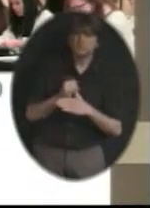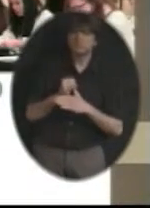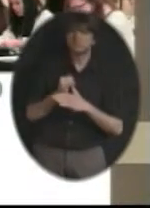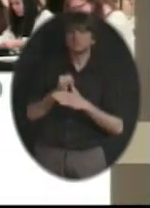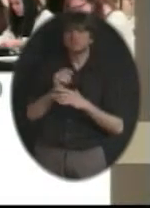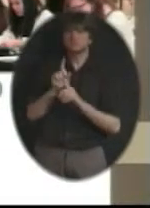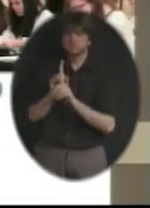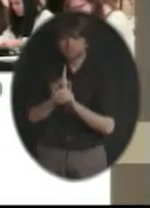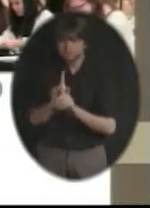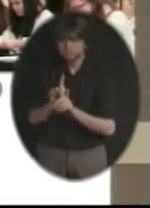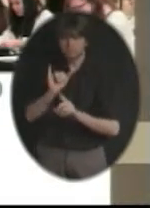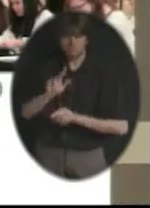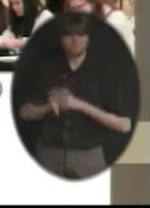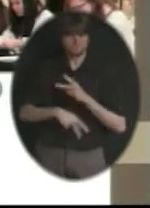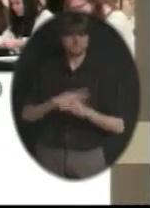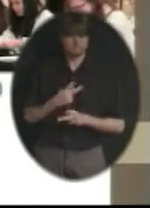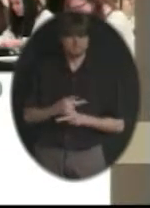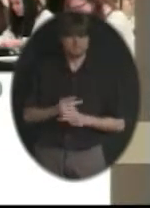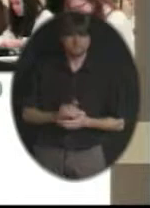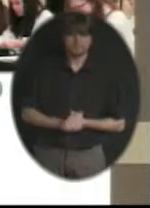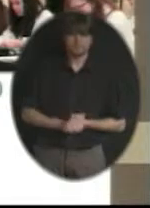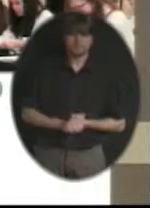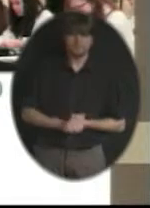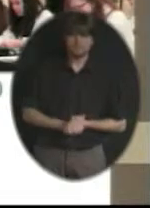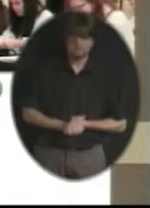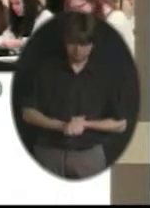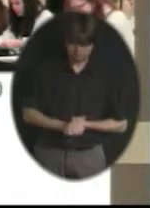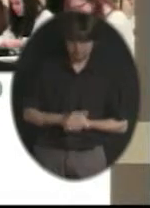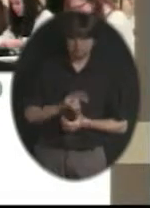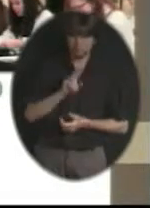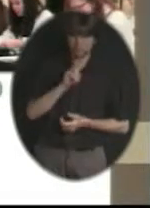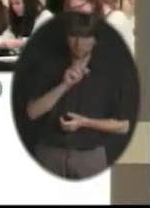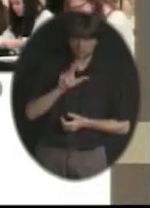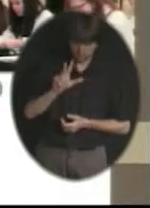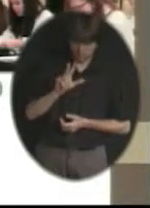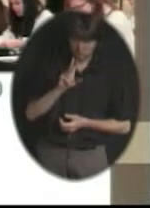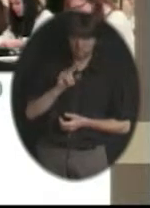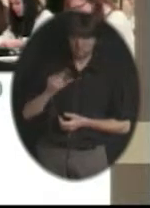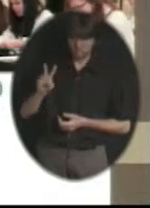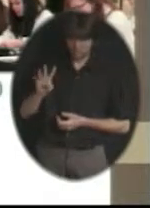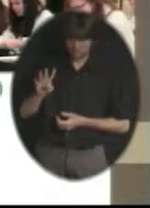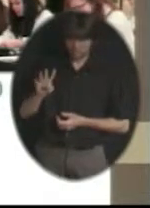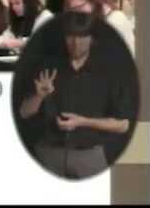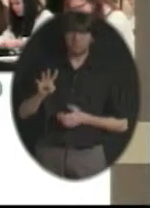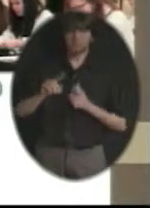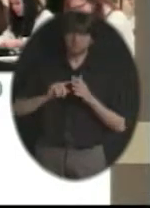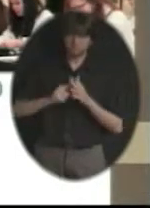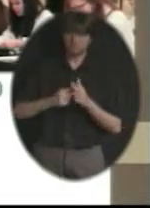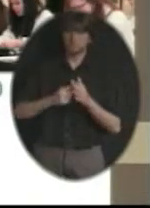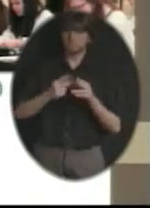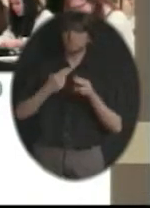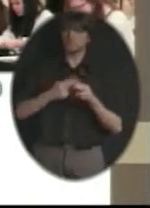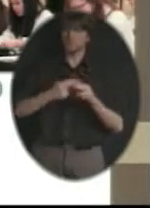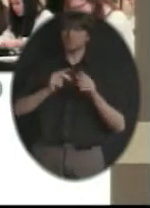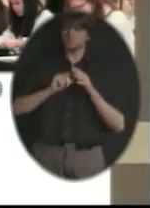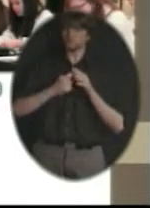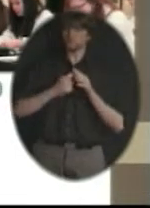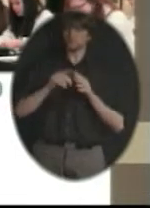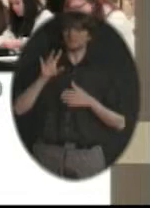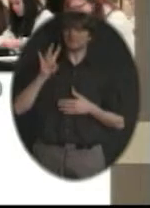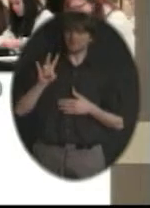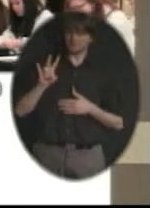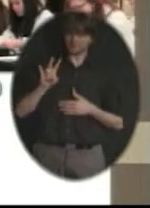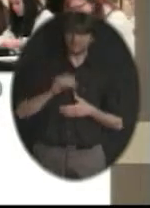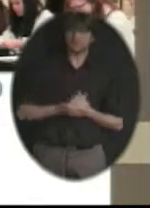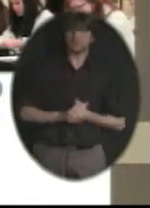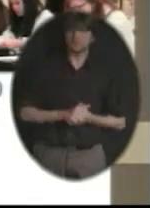kinds of connections. So, believe it or not, in 2003 and 2004, we launched the original seven. Two programs at